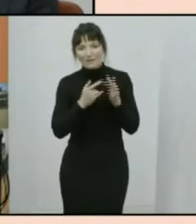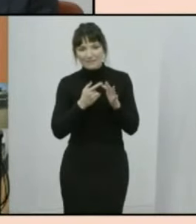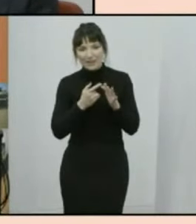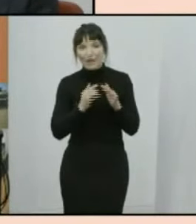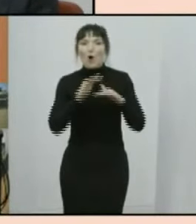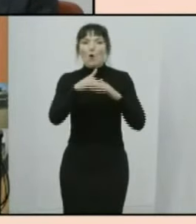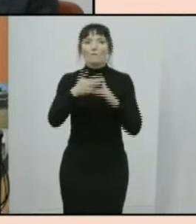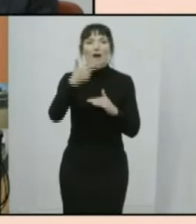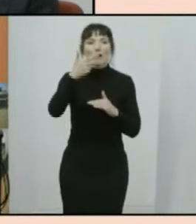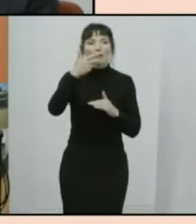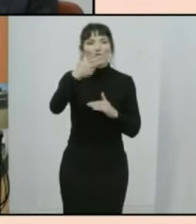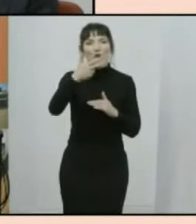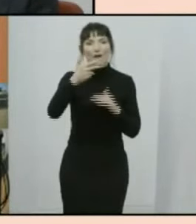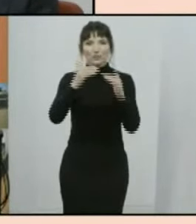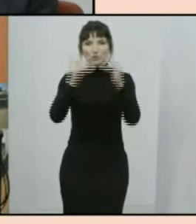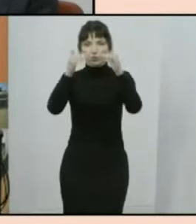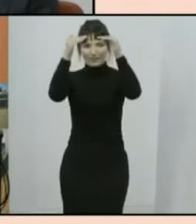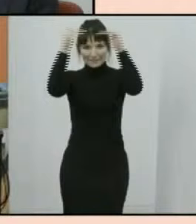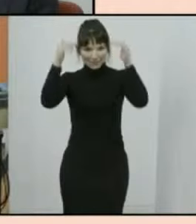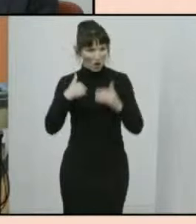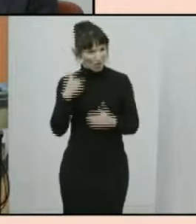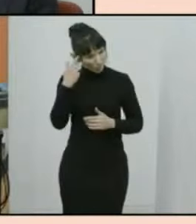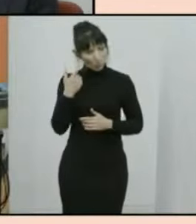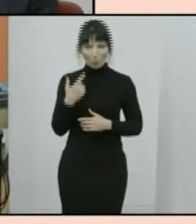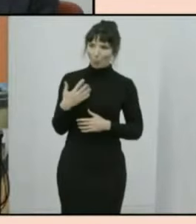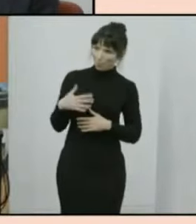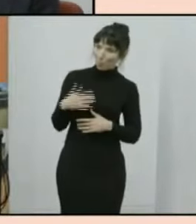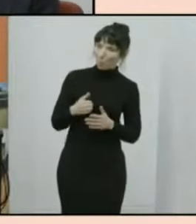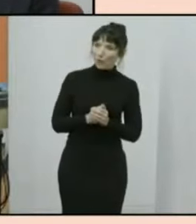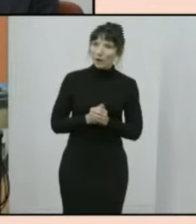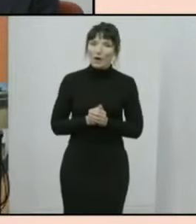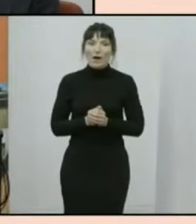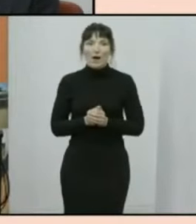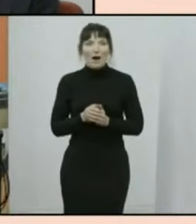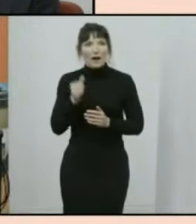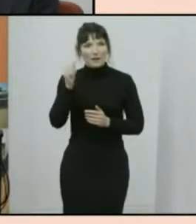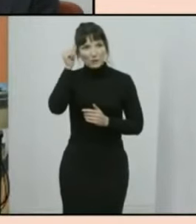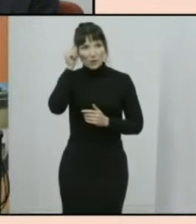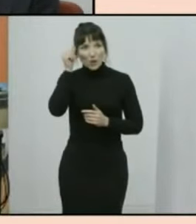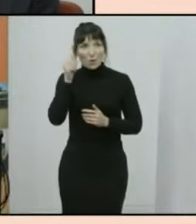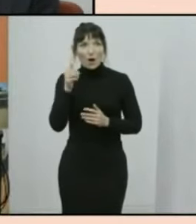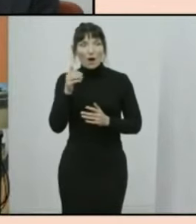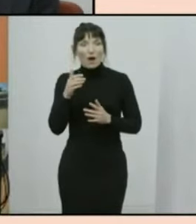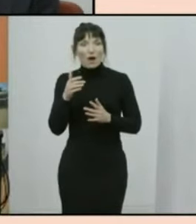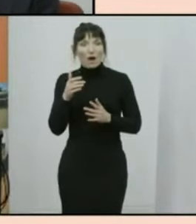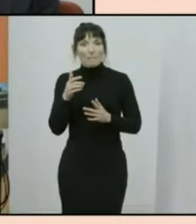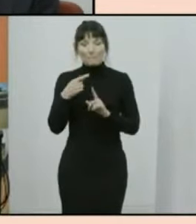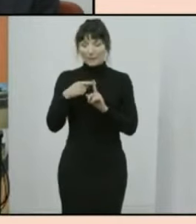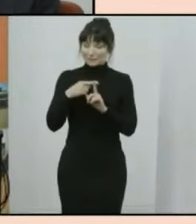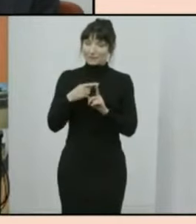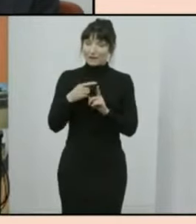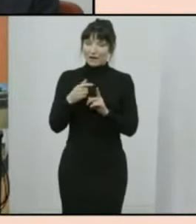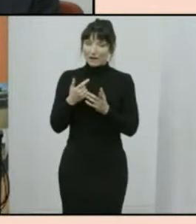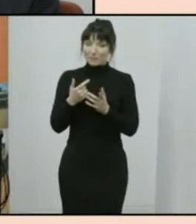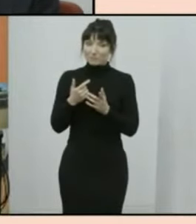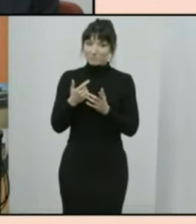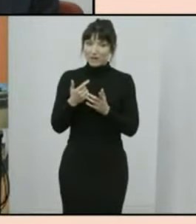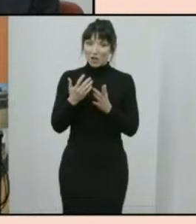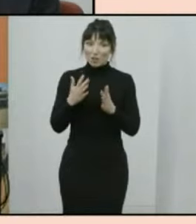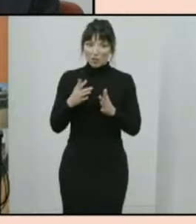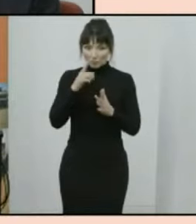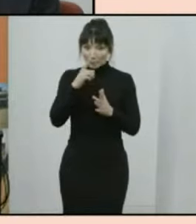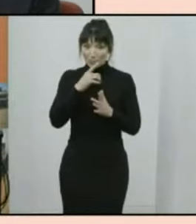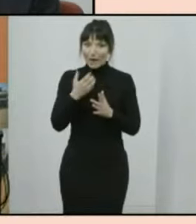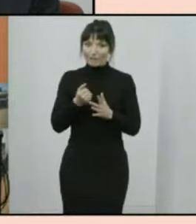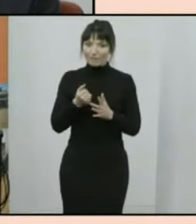expected to see and while i knew that we are a nation of drivers the very very high proportion of households that have at least one motor vehicle that